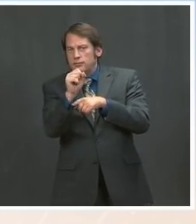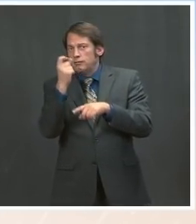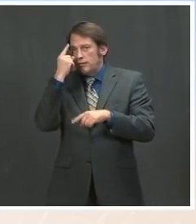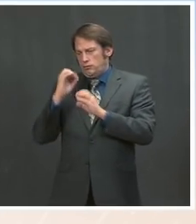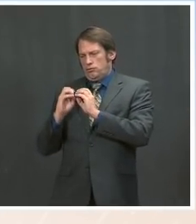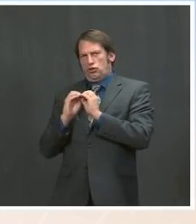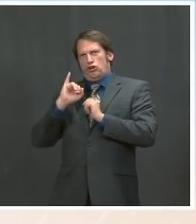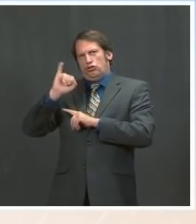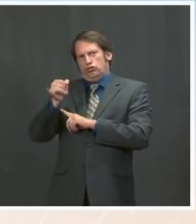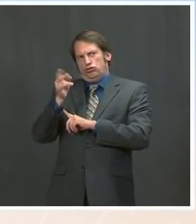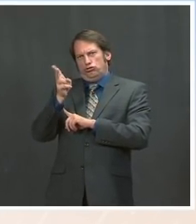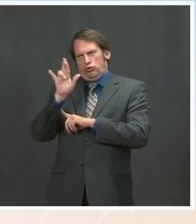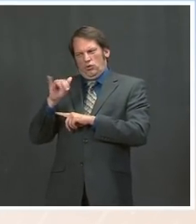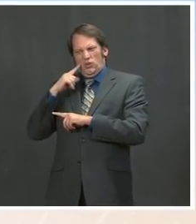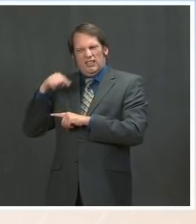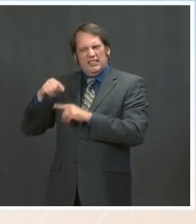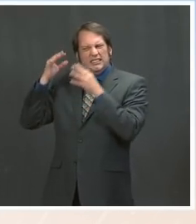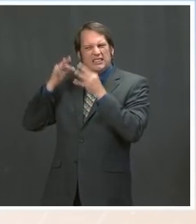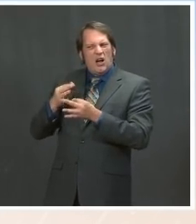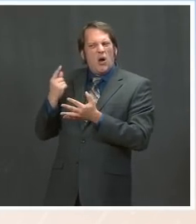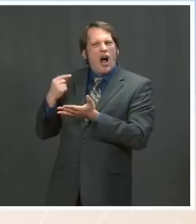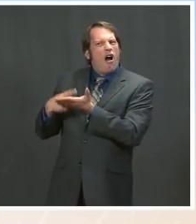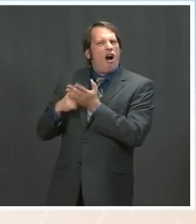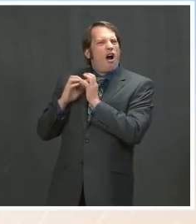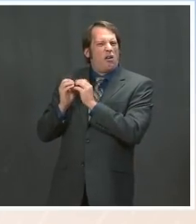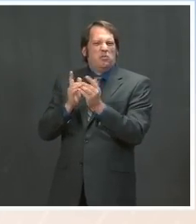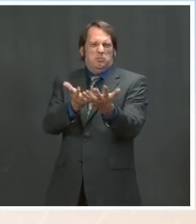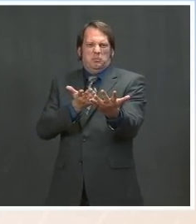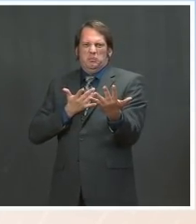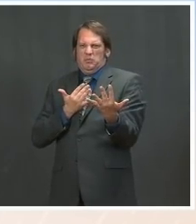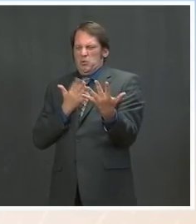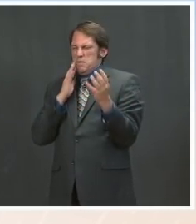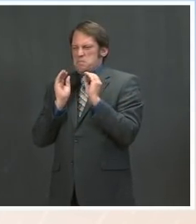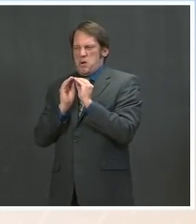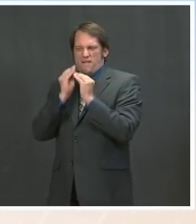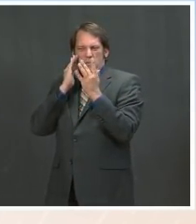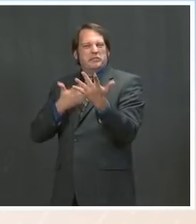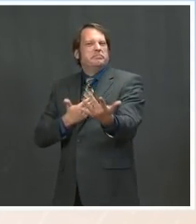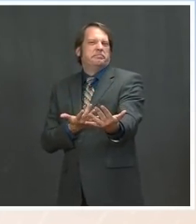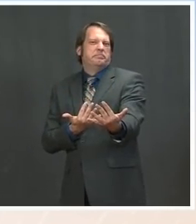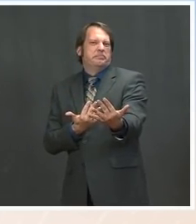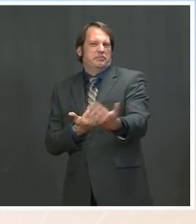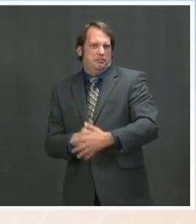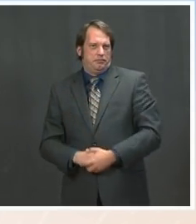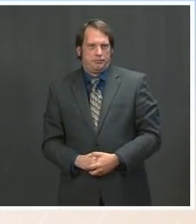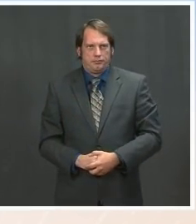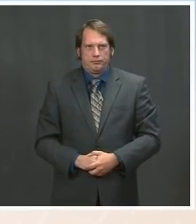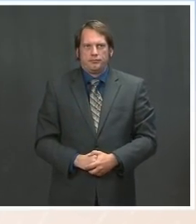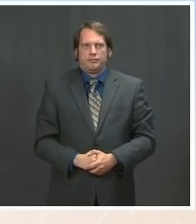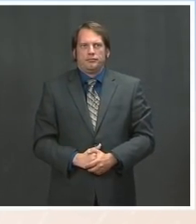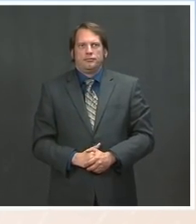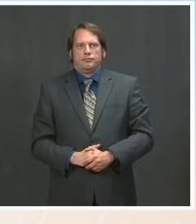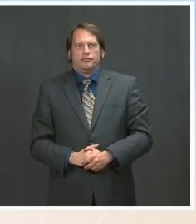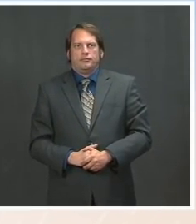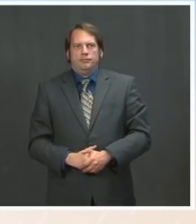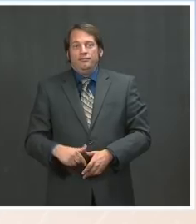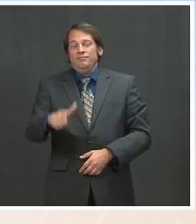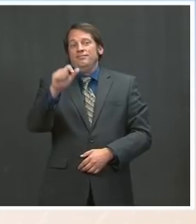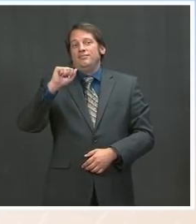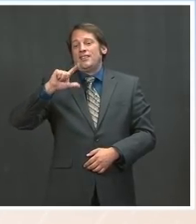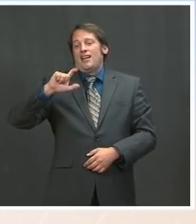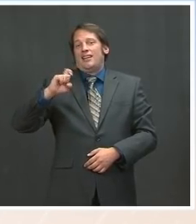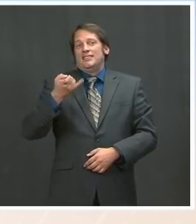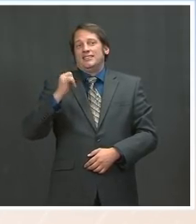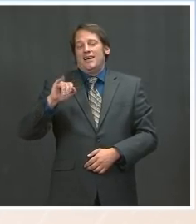come out before we say more about our engagements. The Okay. And the other matter, Alexei Navalny, obviously, in a Russian prison.